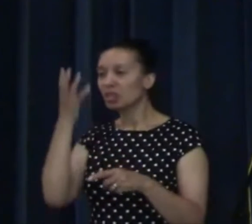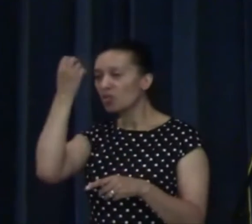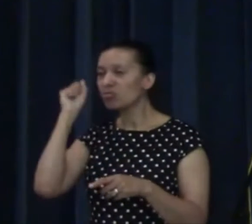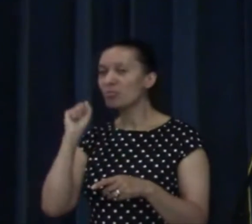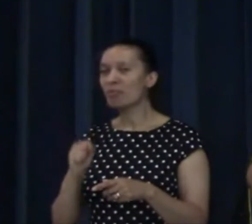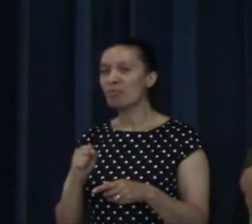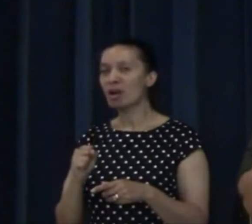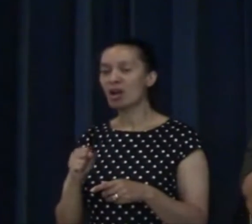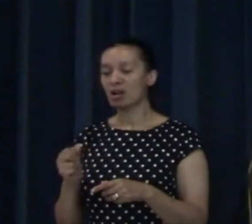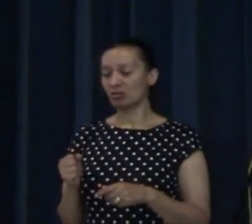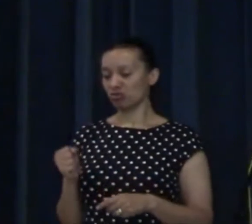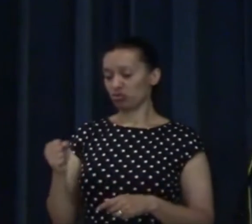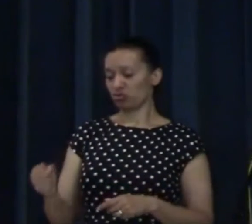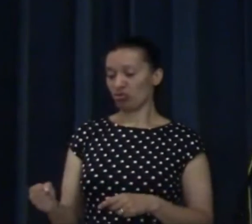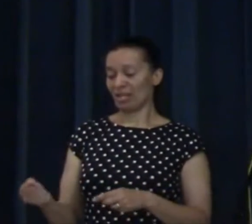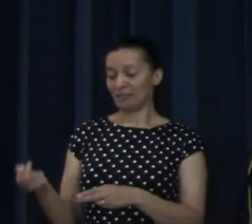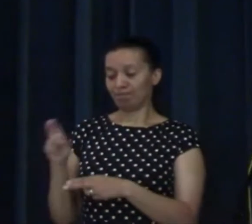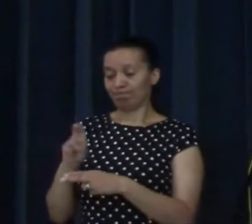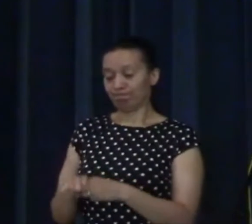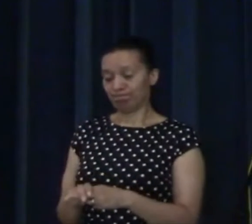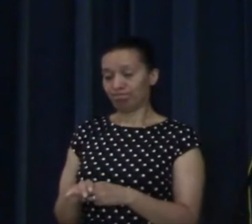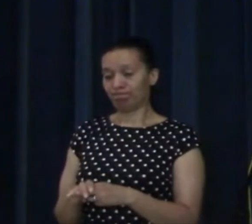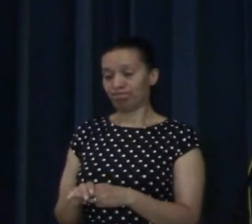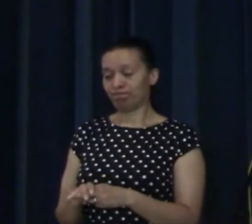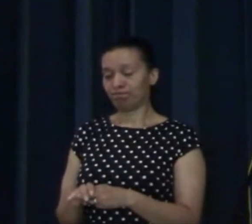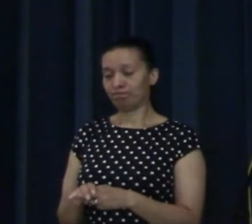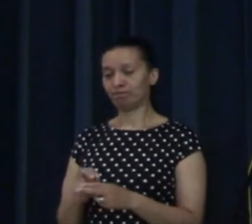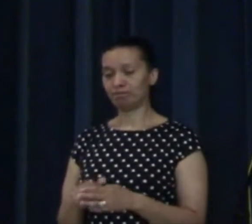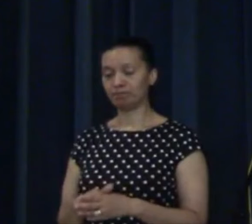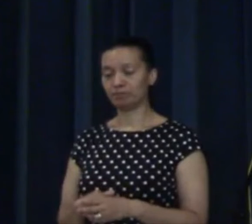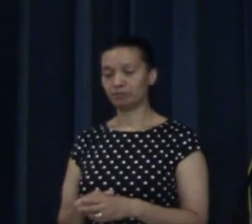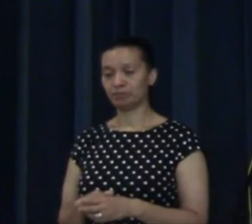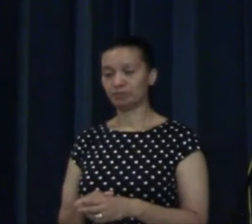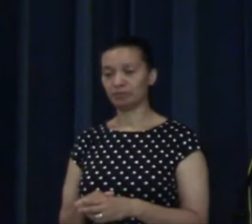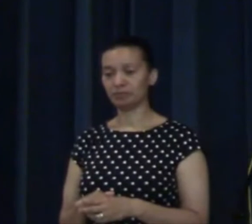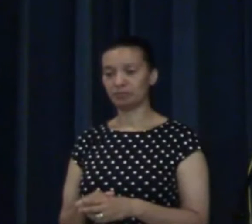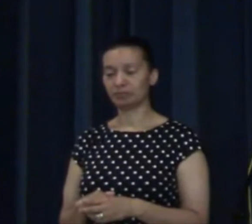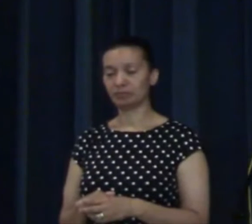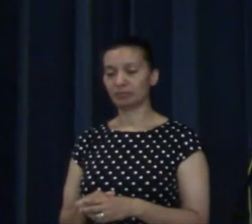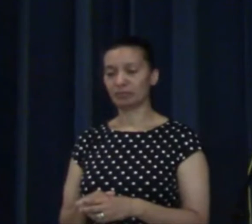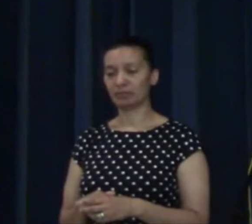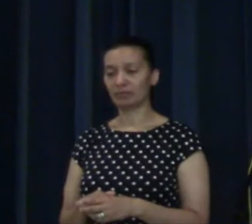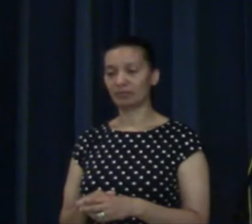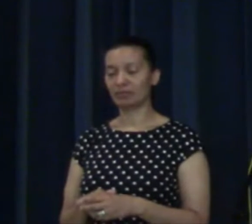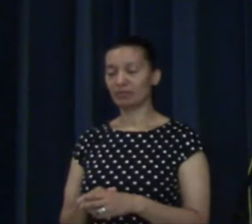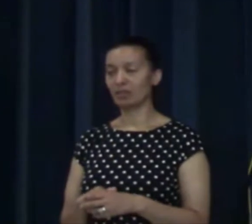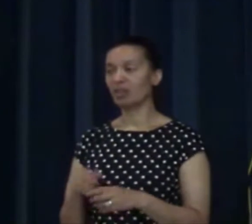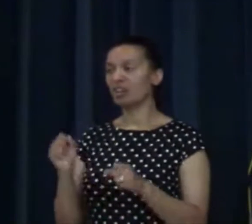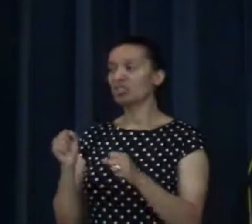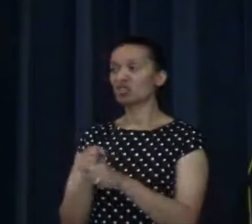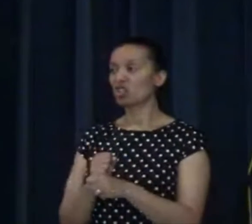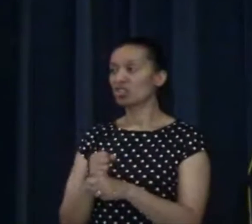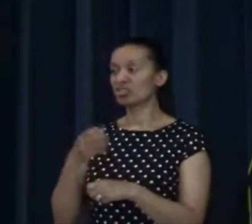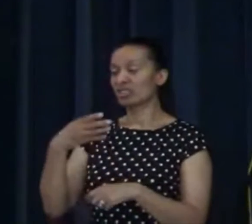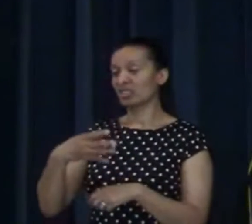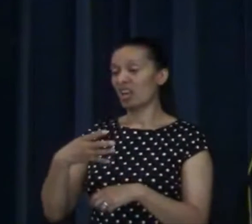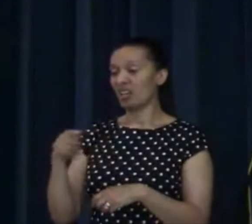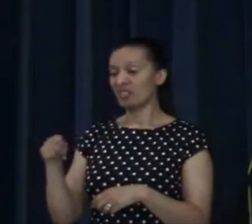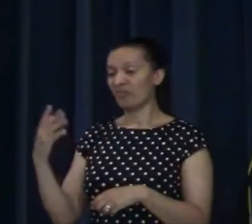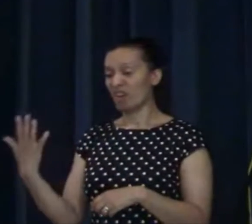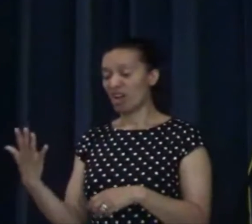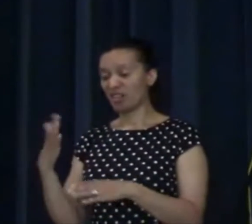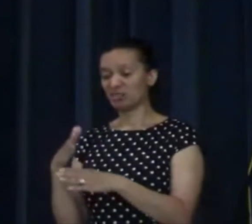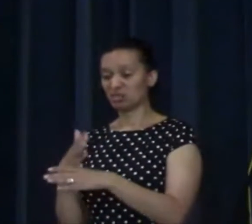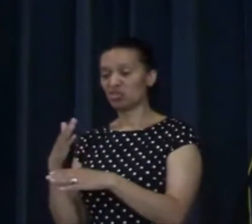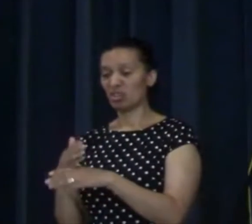outside, Walter Lewis train station in London, having done another nine to five for the NHS, and